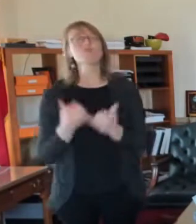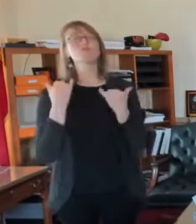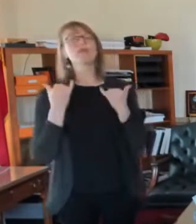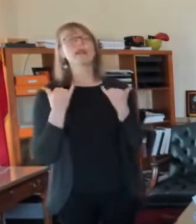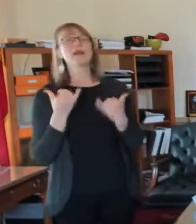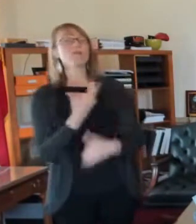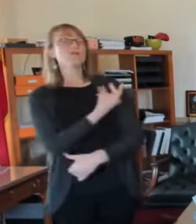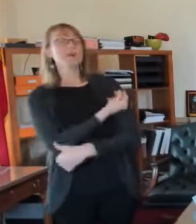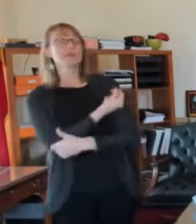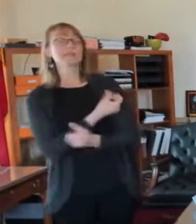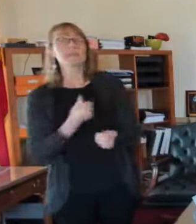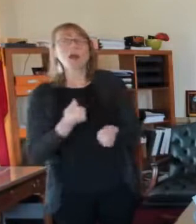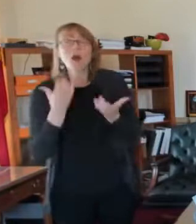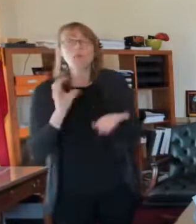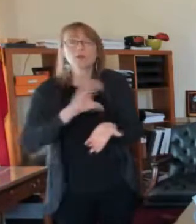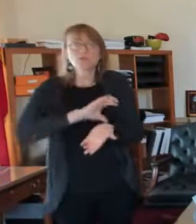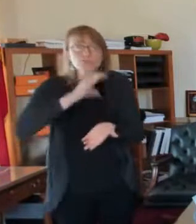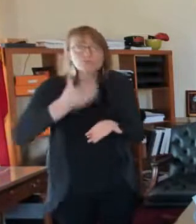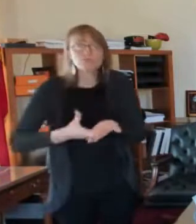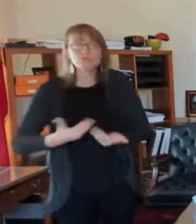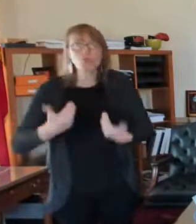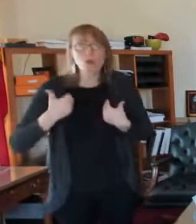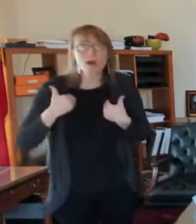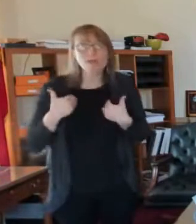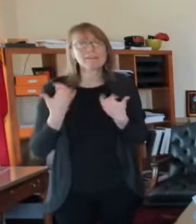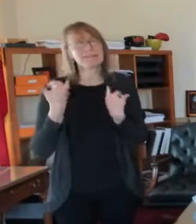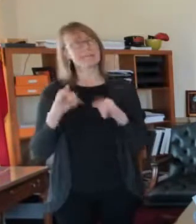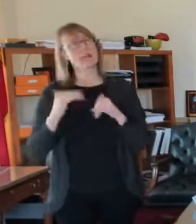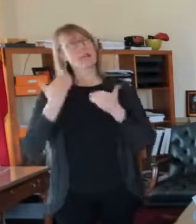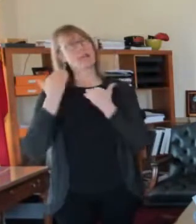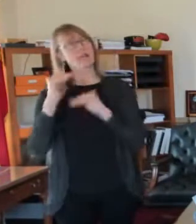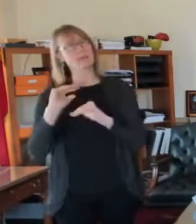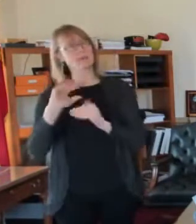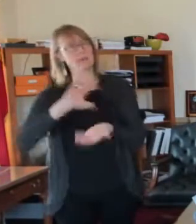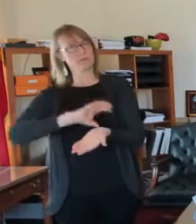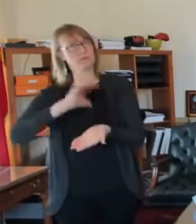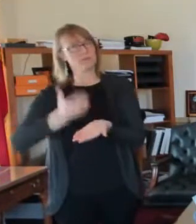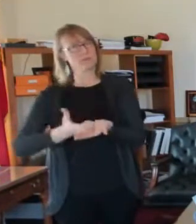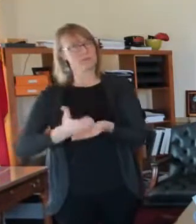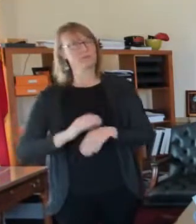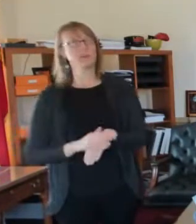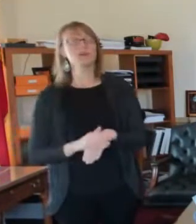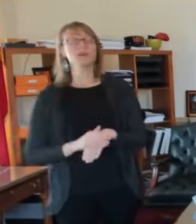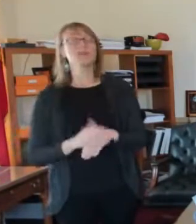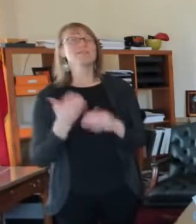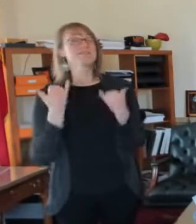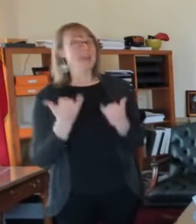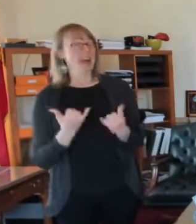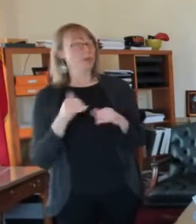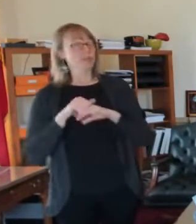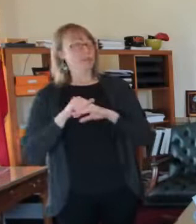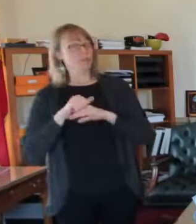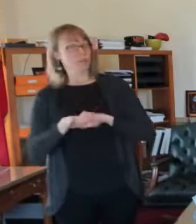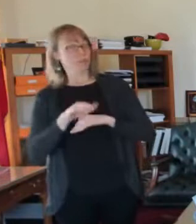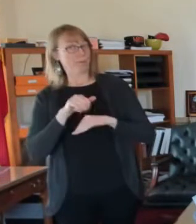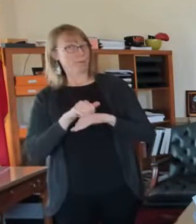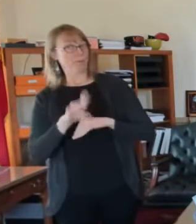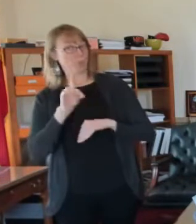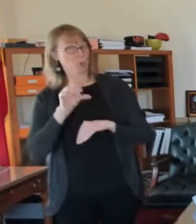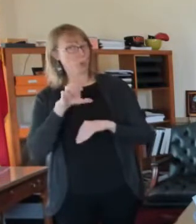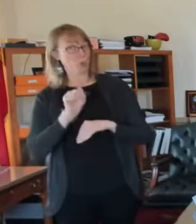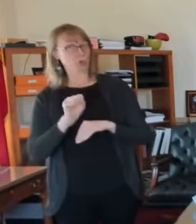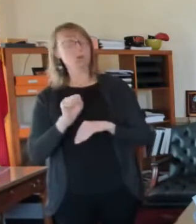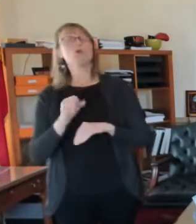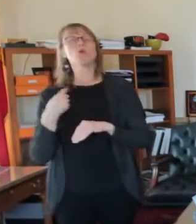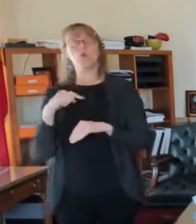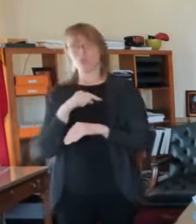better. It's our, uh, our doses are coming more consistently. And we just had a pandemic task